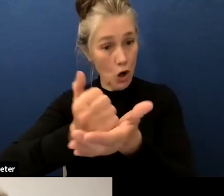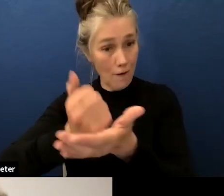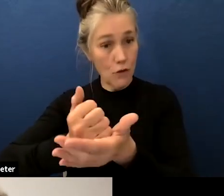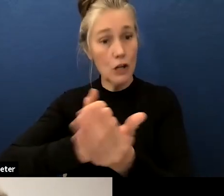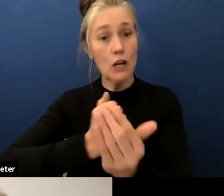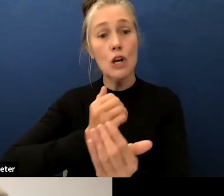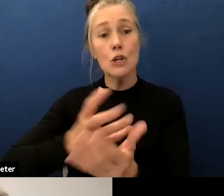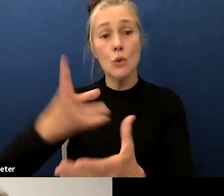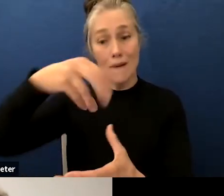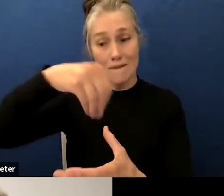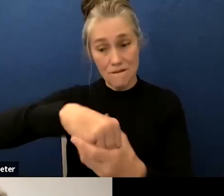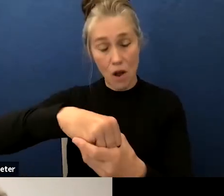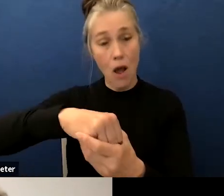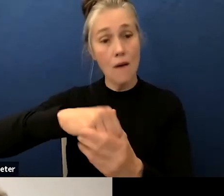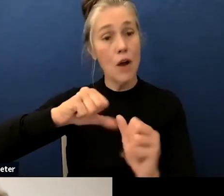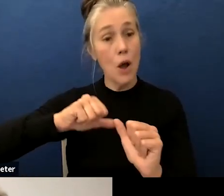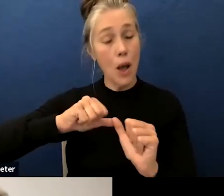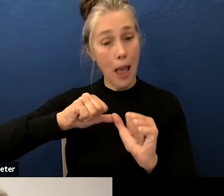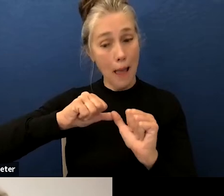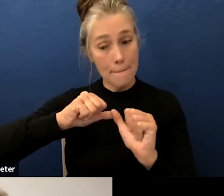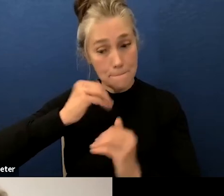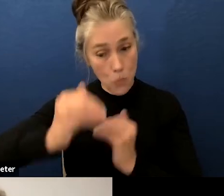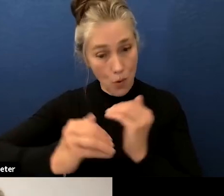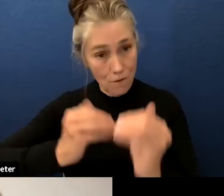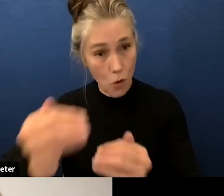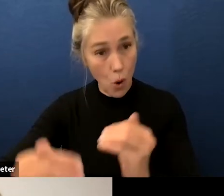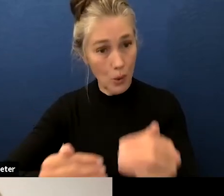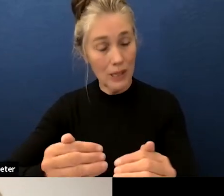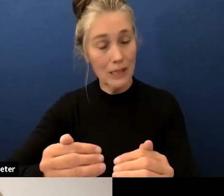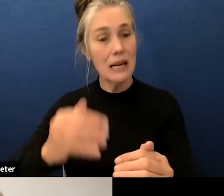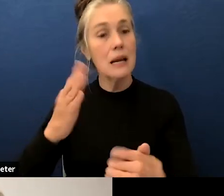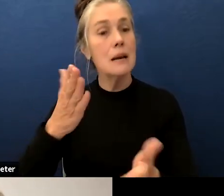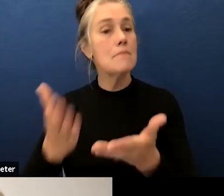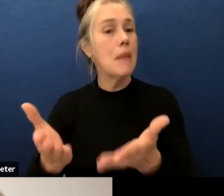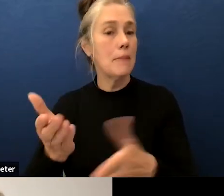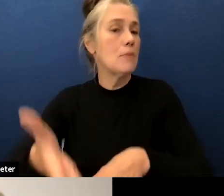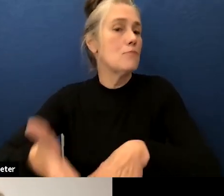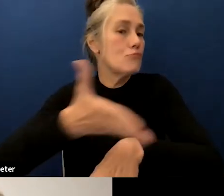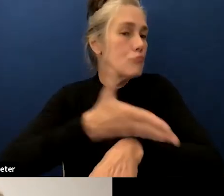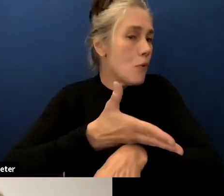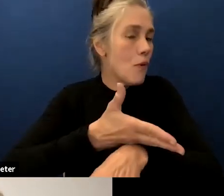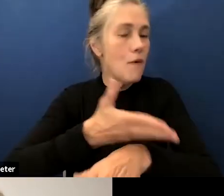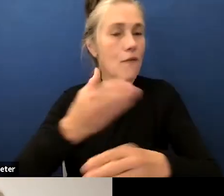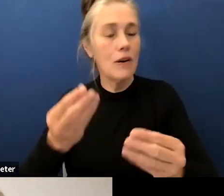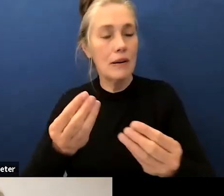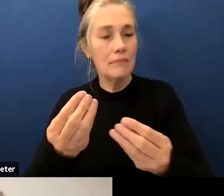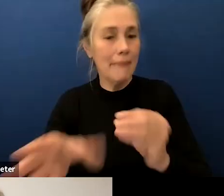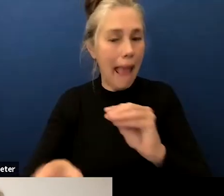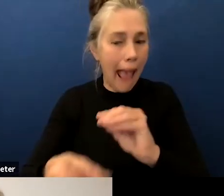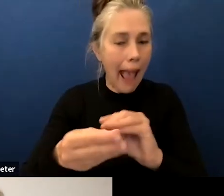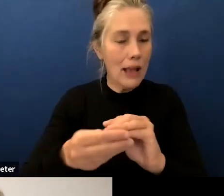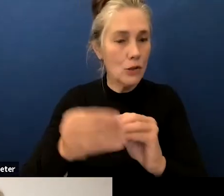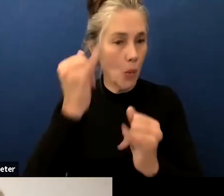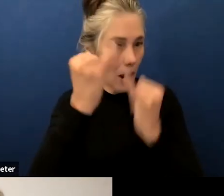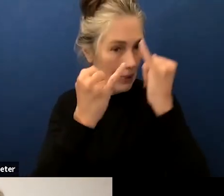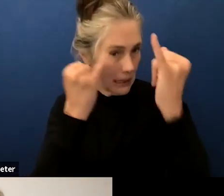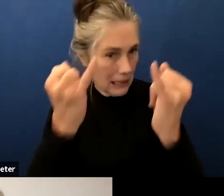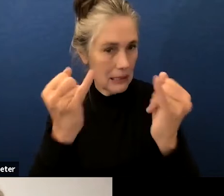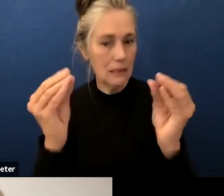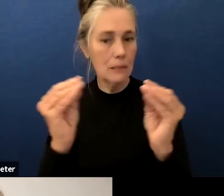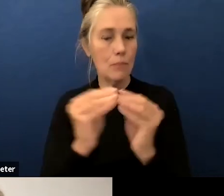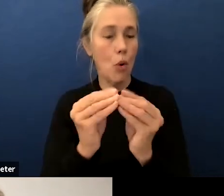inform these ideas and suggestions that could later on lead to